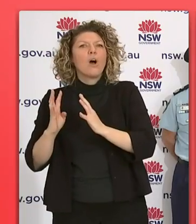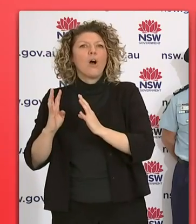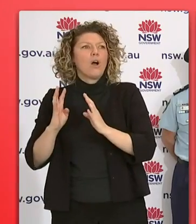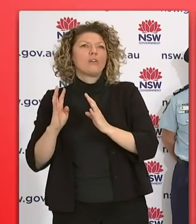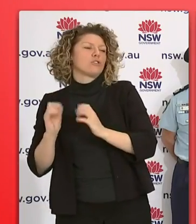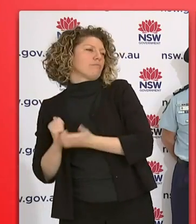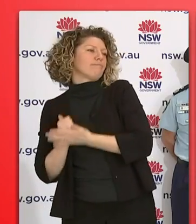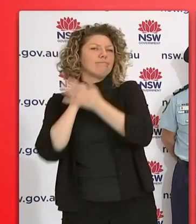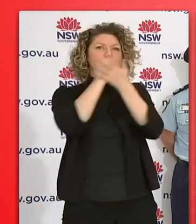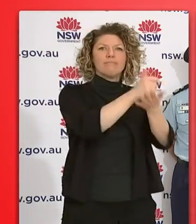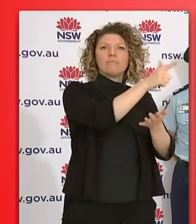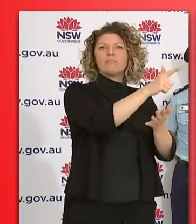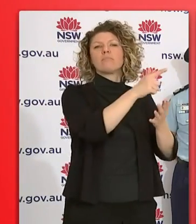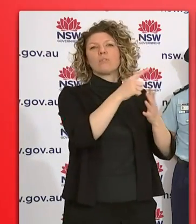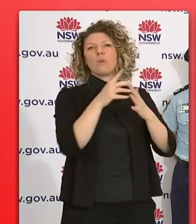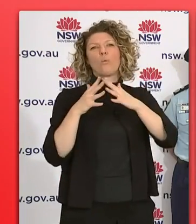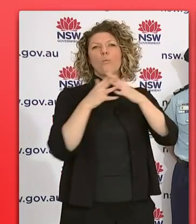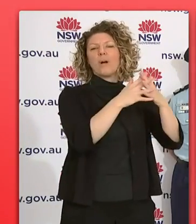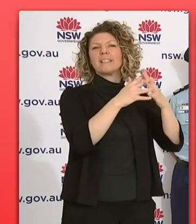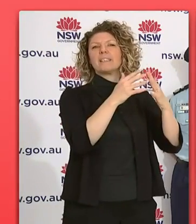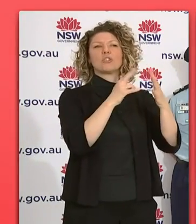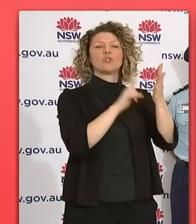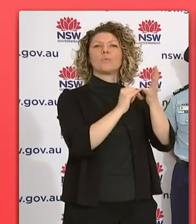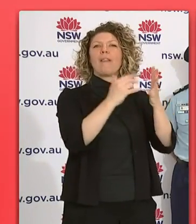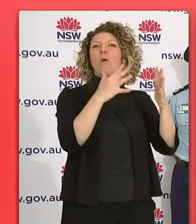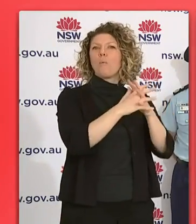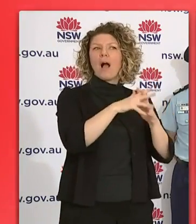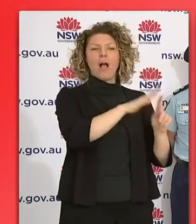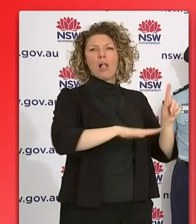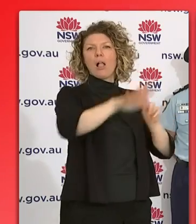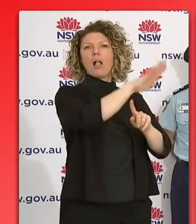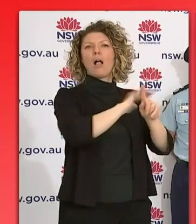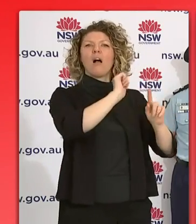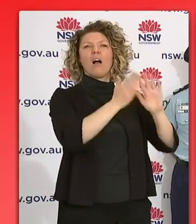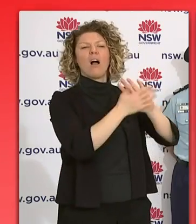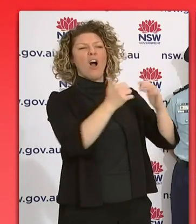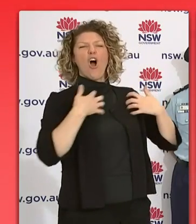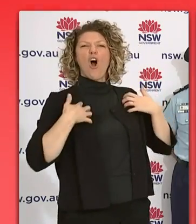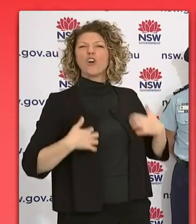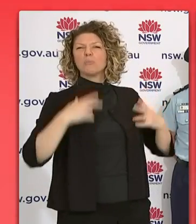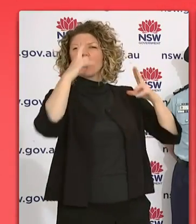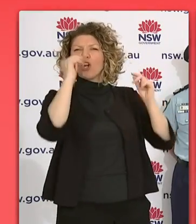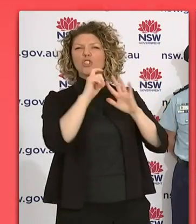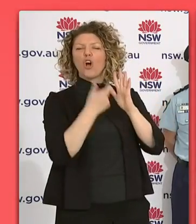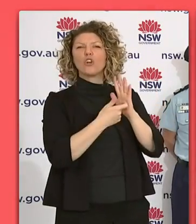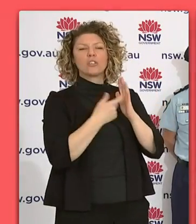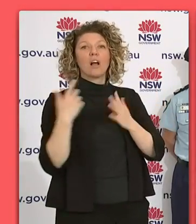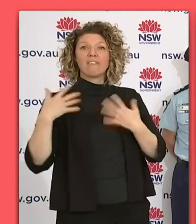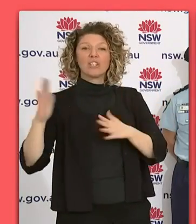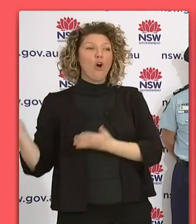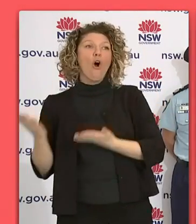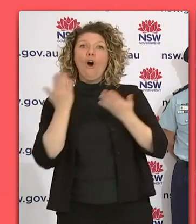Network up there and with the Western New South Wales local health district. At this stage, they've offered,